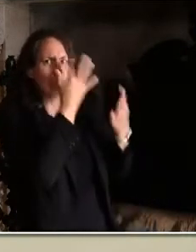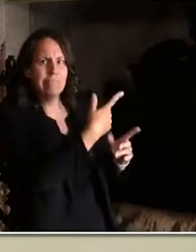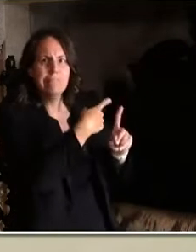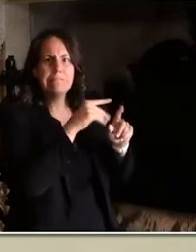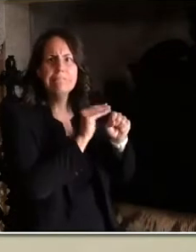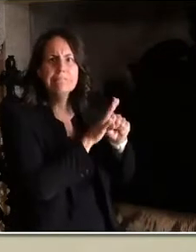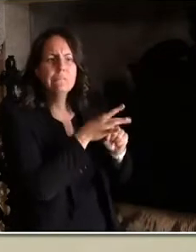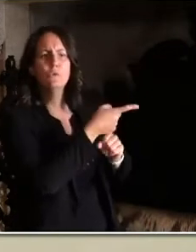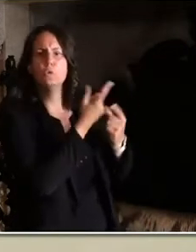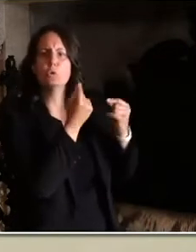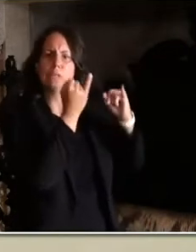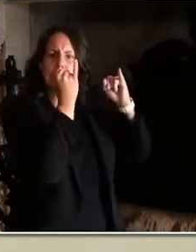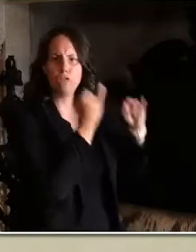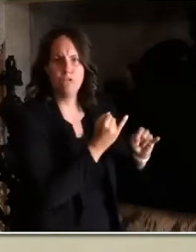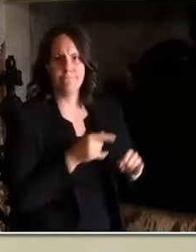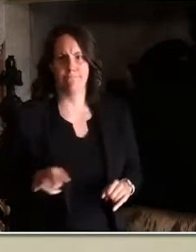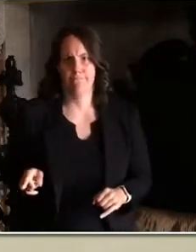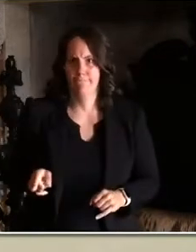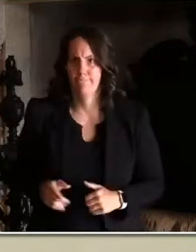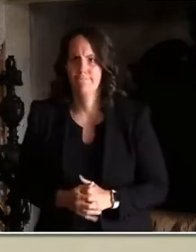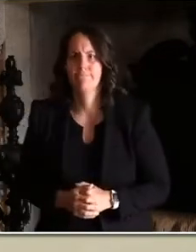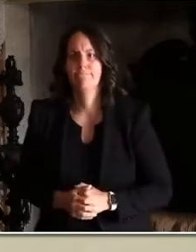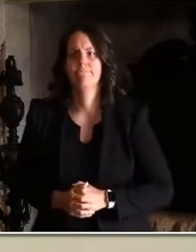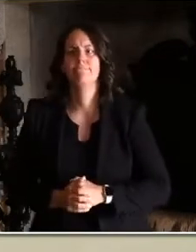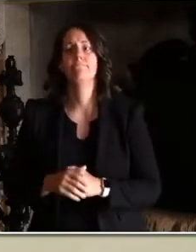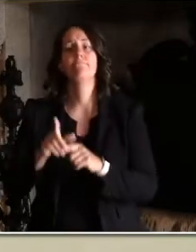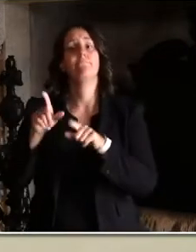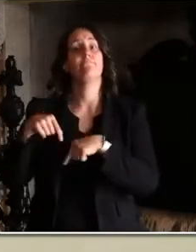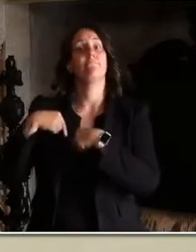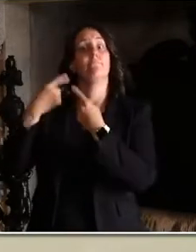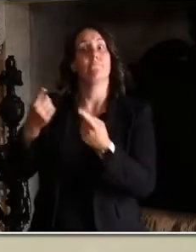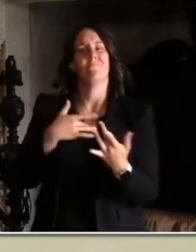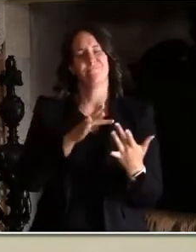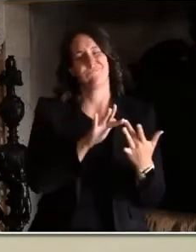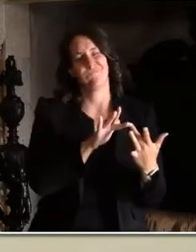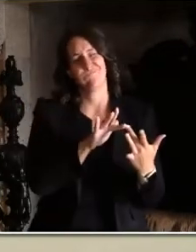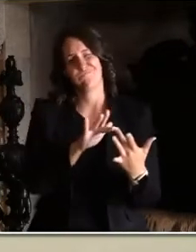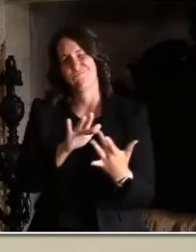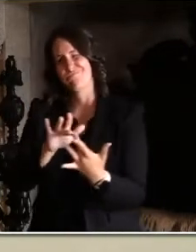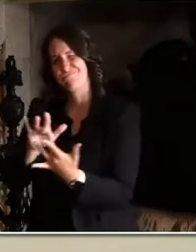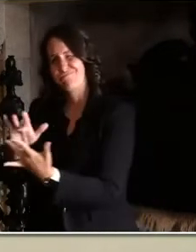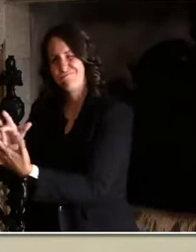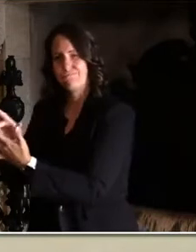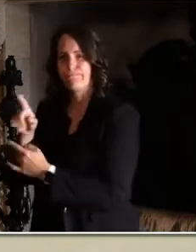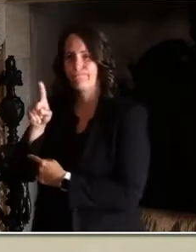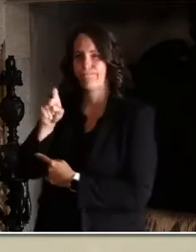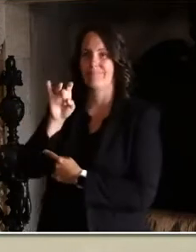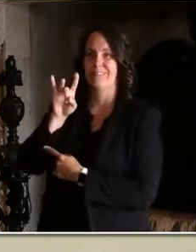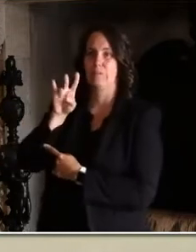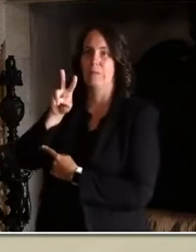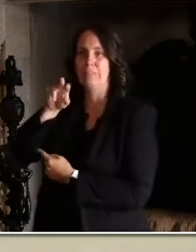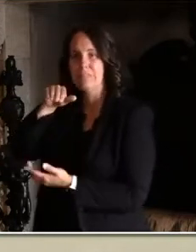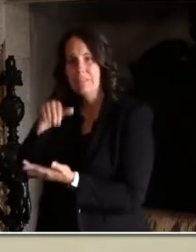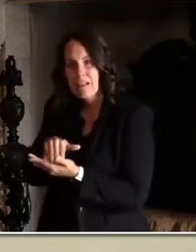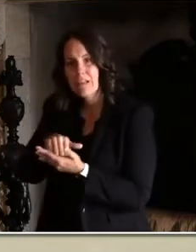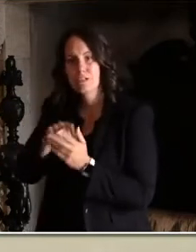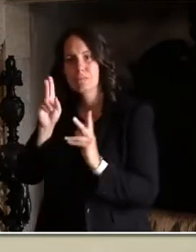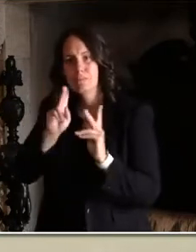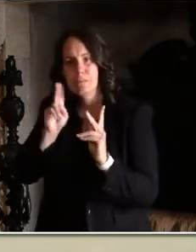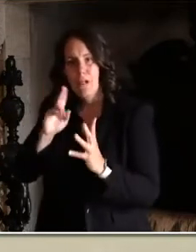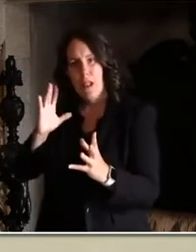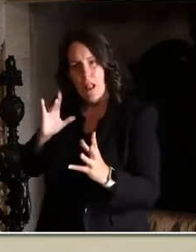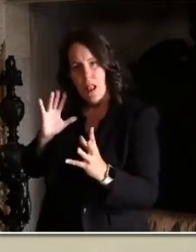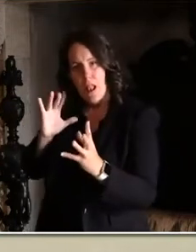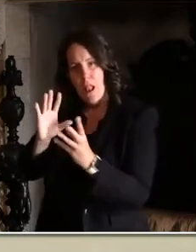182,000 residents statewide, informing them of their test results. We have 20 teams operating testing sites